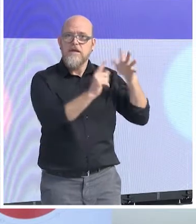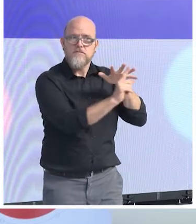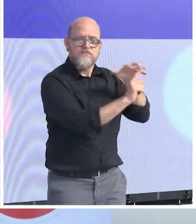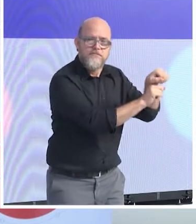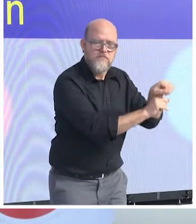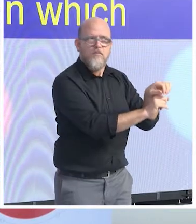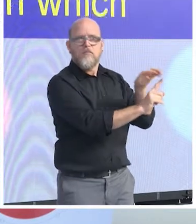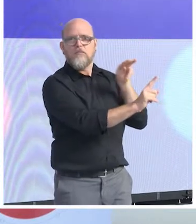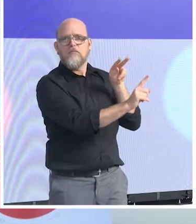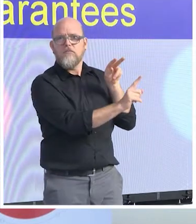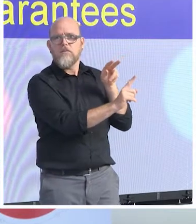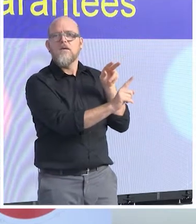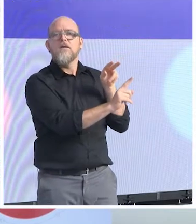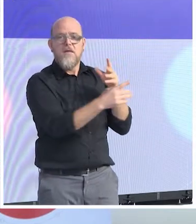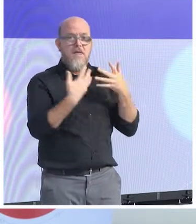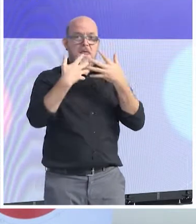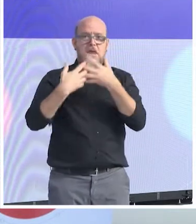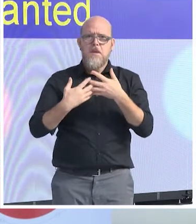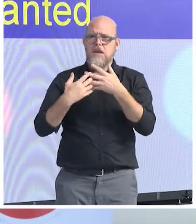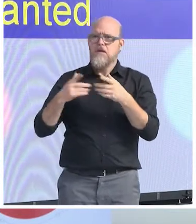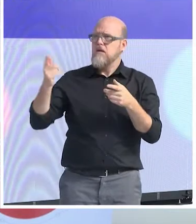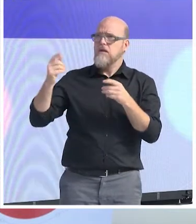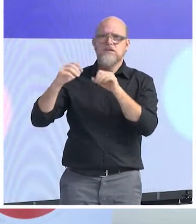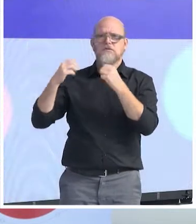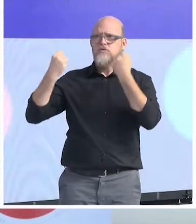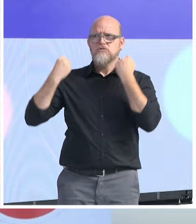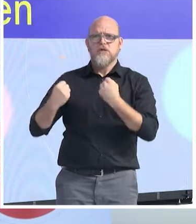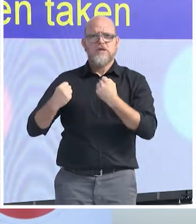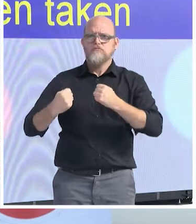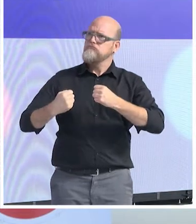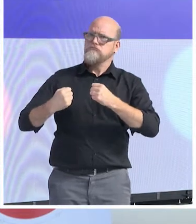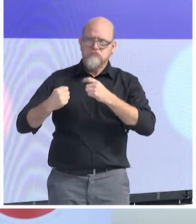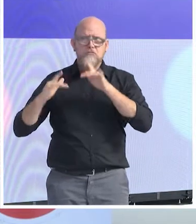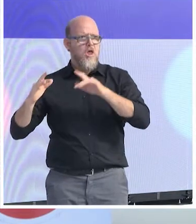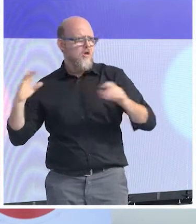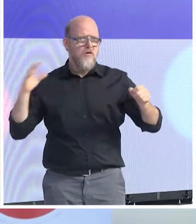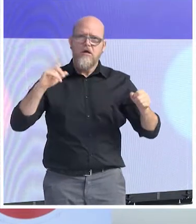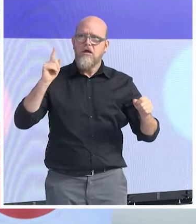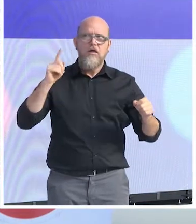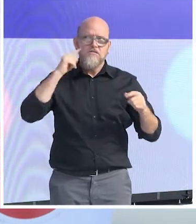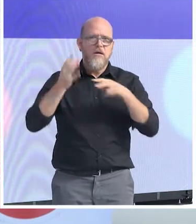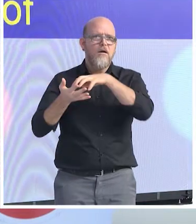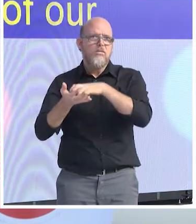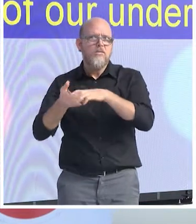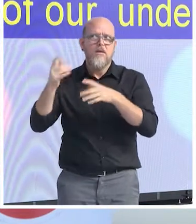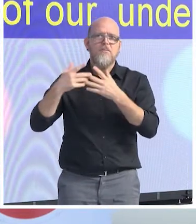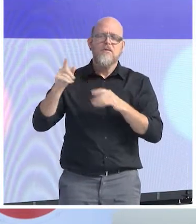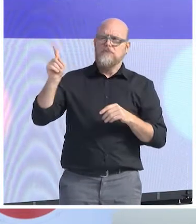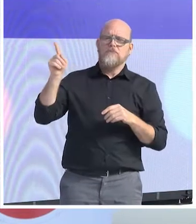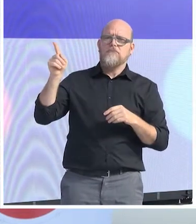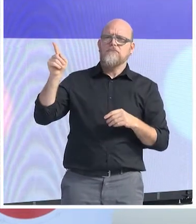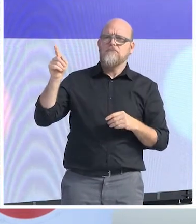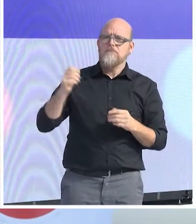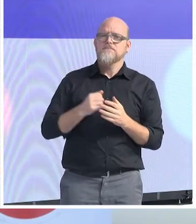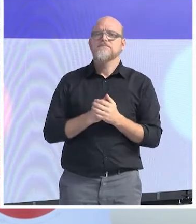taken for granted in the way they have been taken before. So for the certain type of our understanding that the war was not possible here